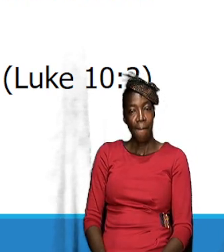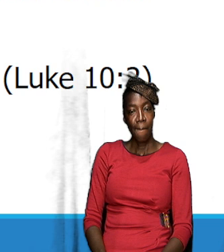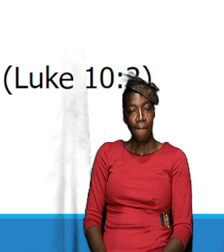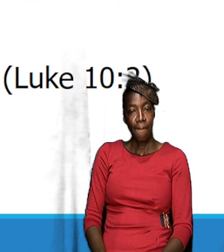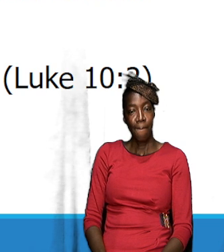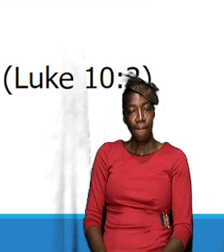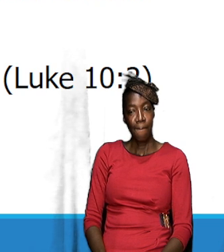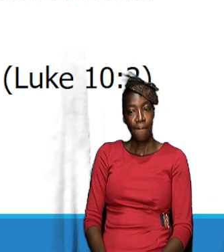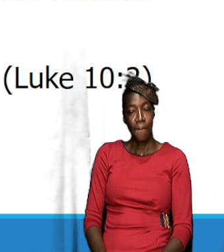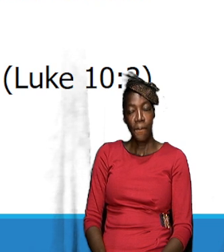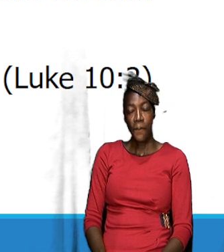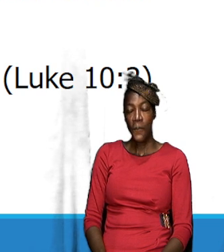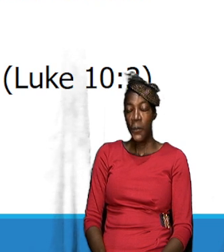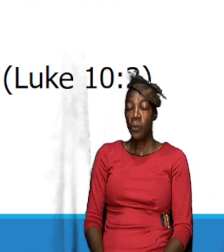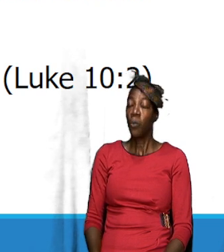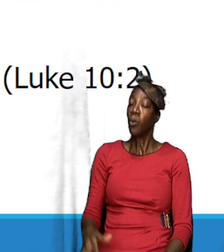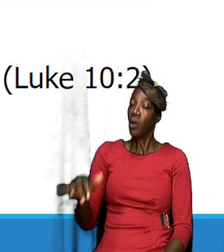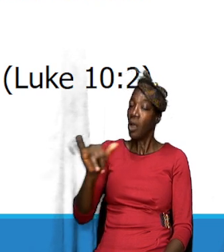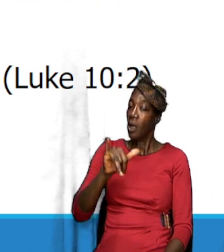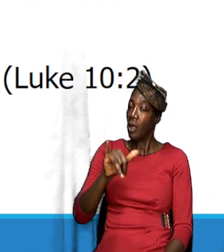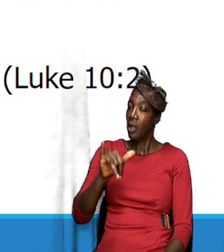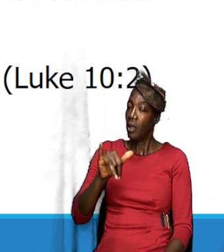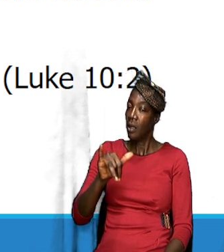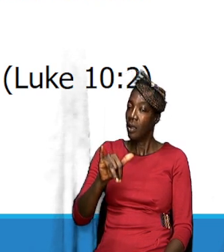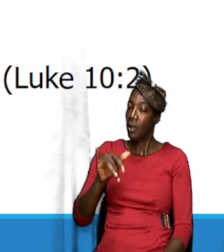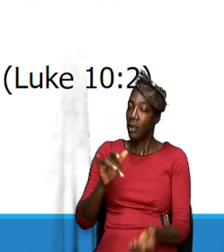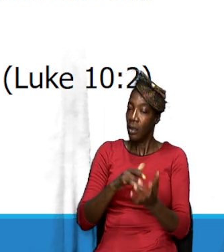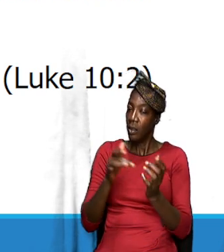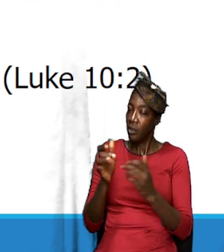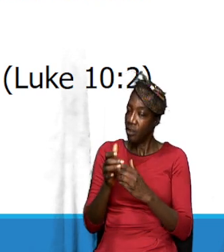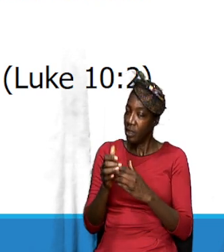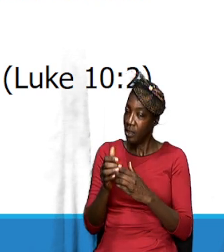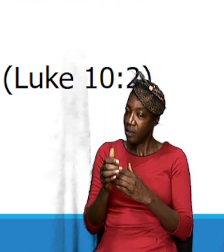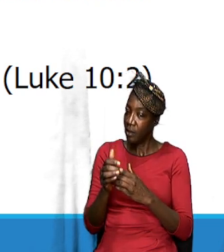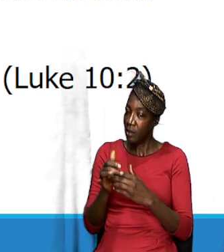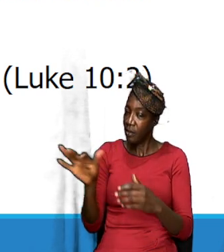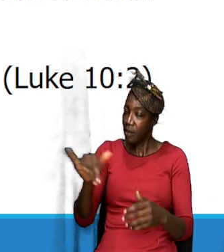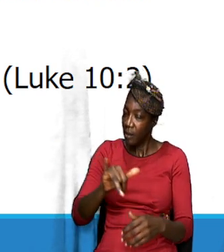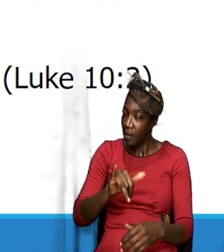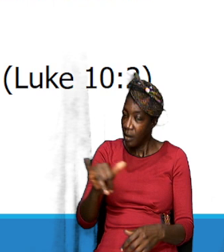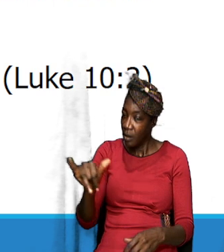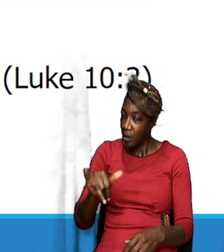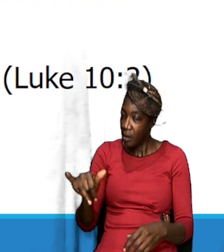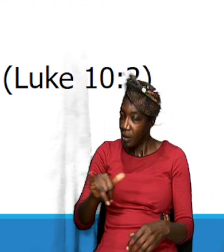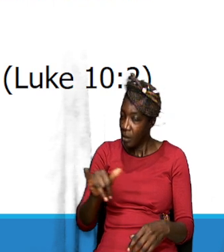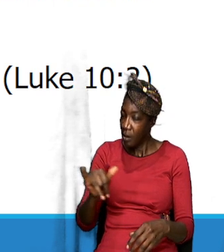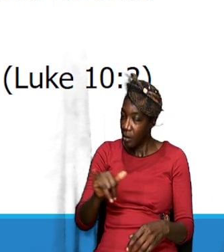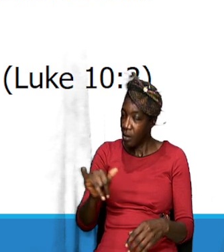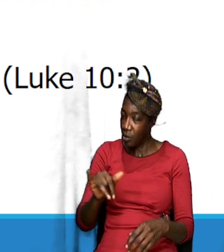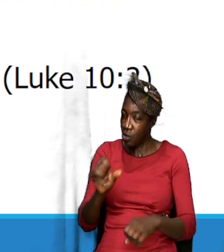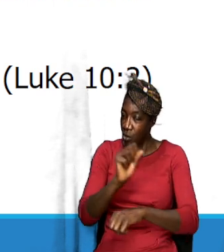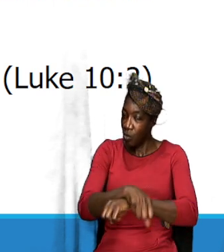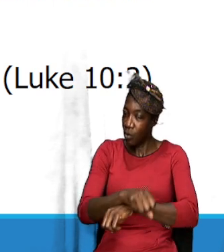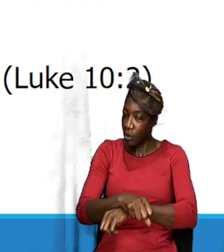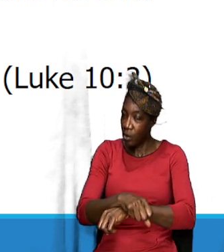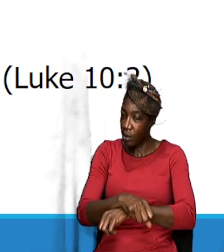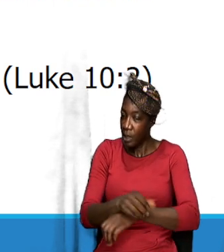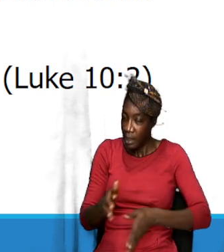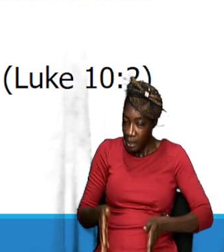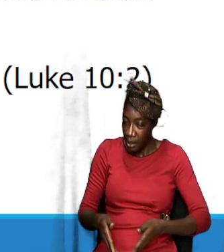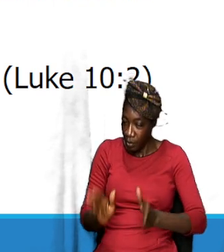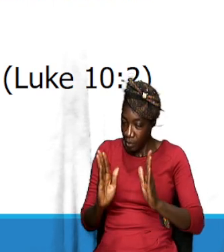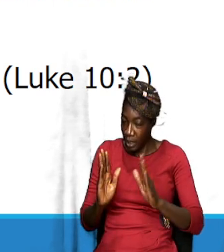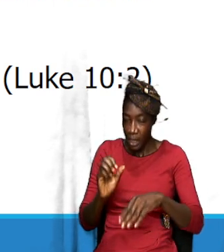And he was also, and Jesus also operated in the space that he was sent.